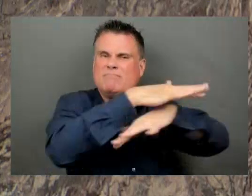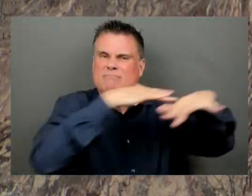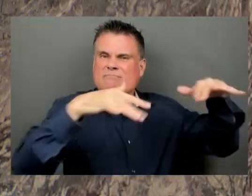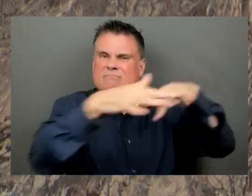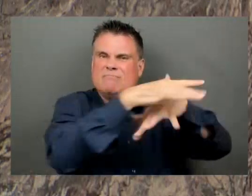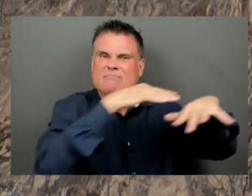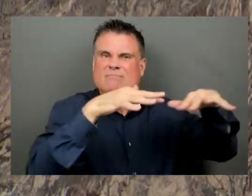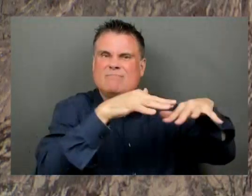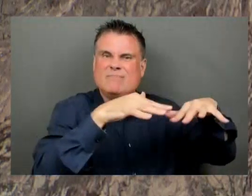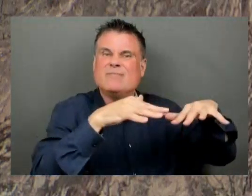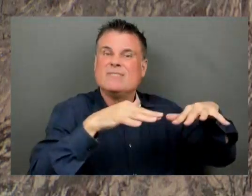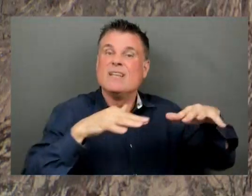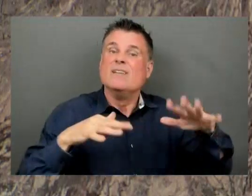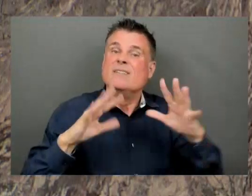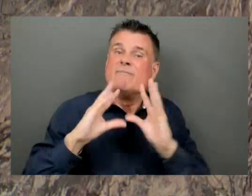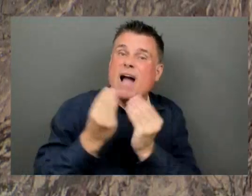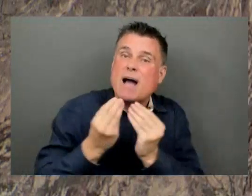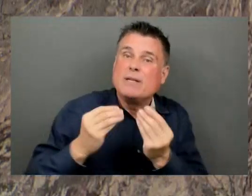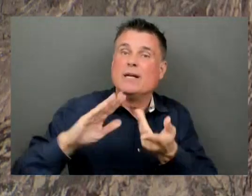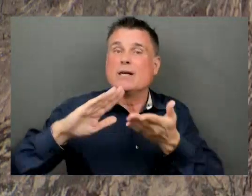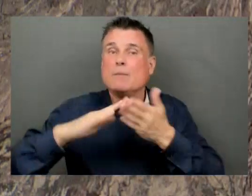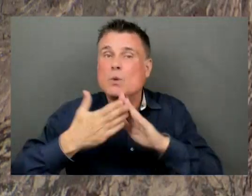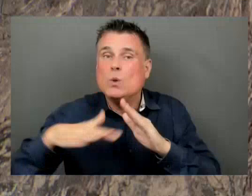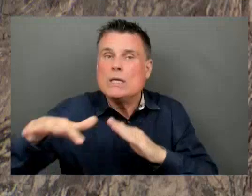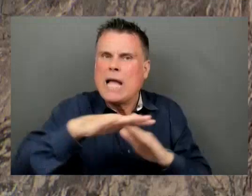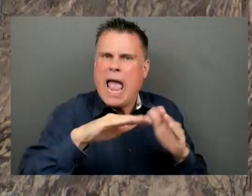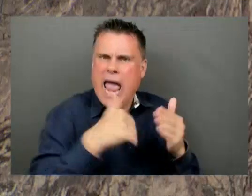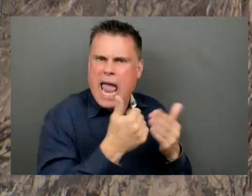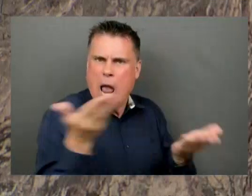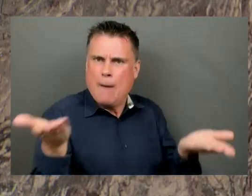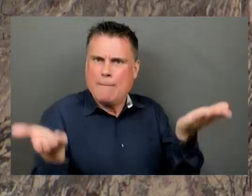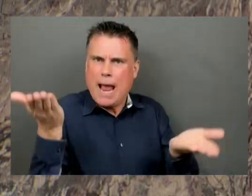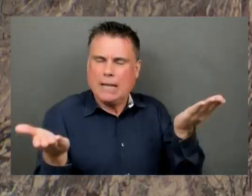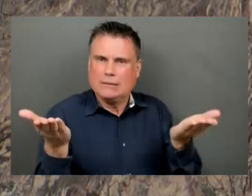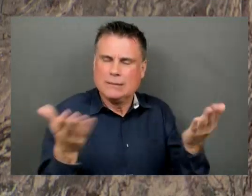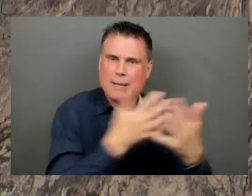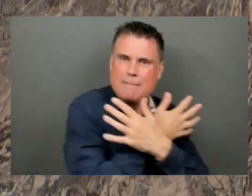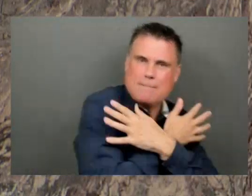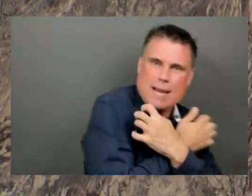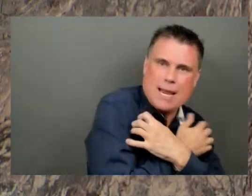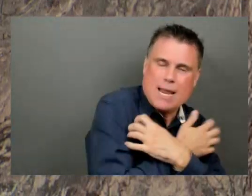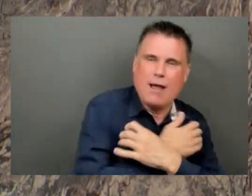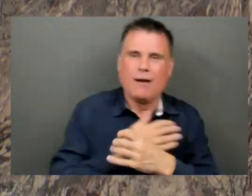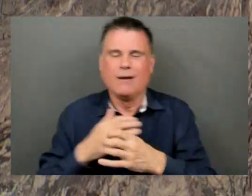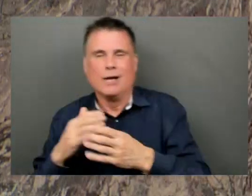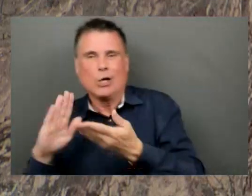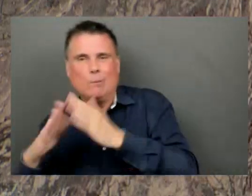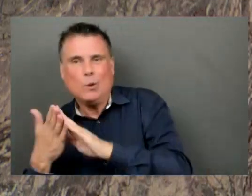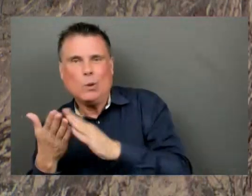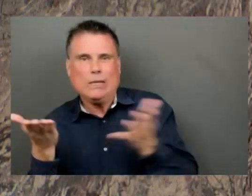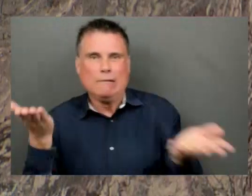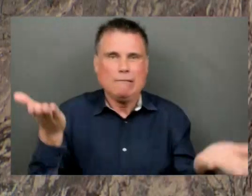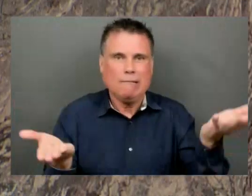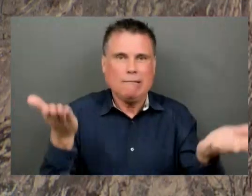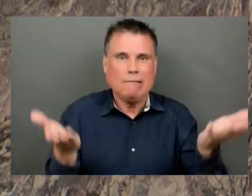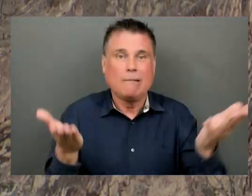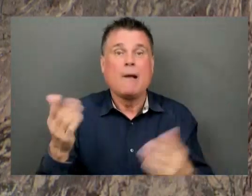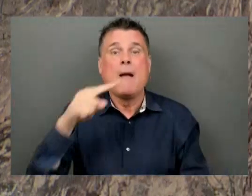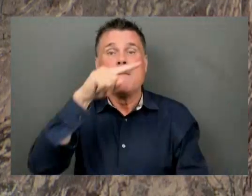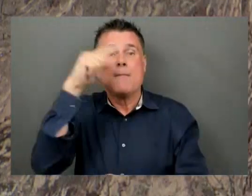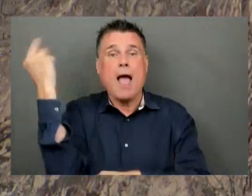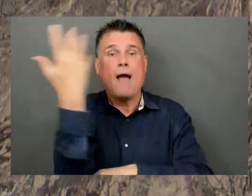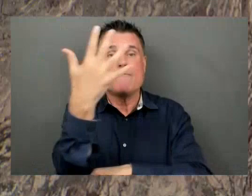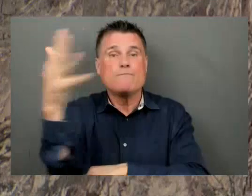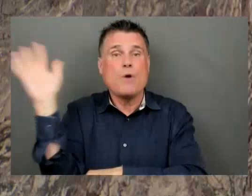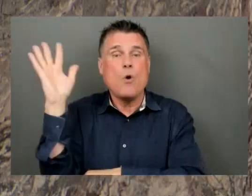of living with these apex predators. In the Blackfoot River Valley of Montana, as grizzly bears have repopulated the